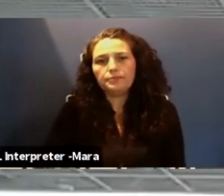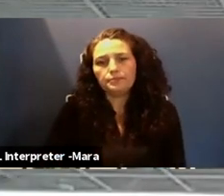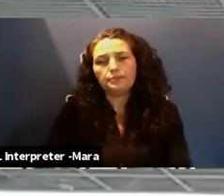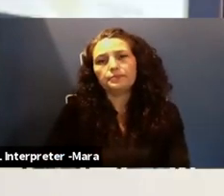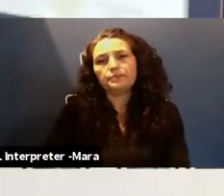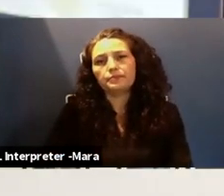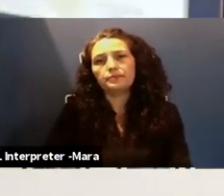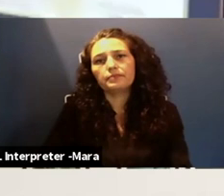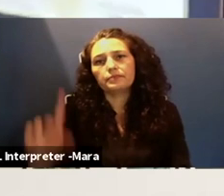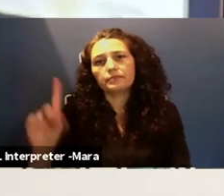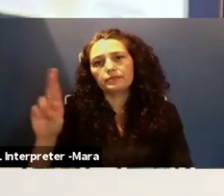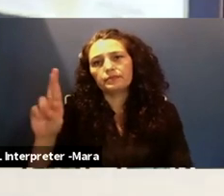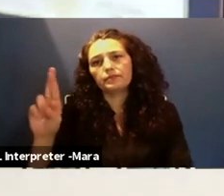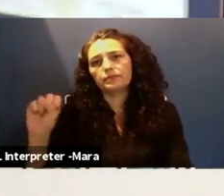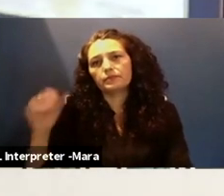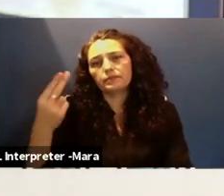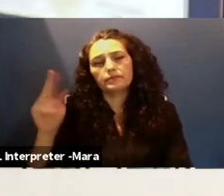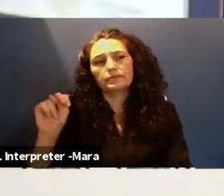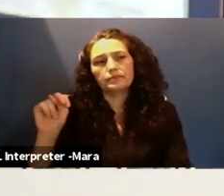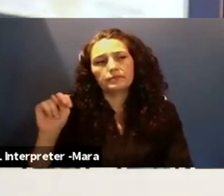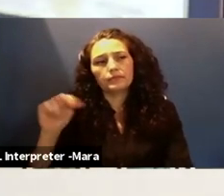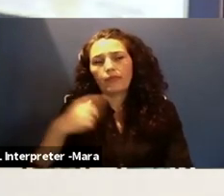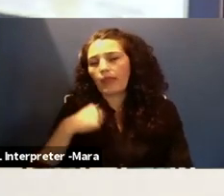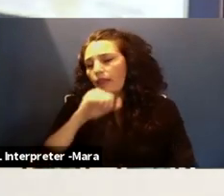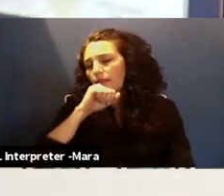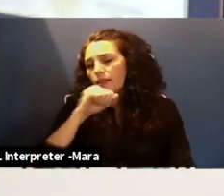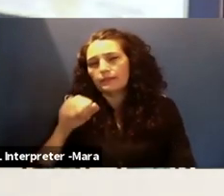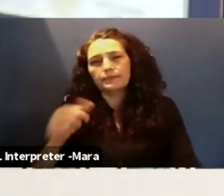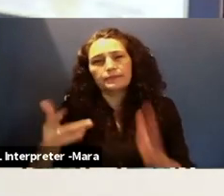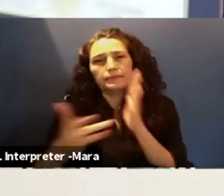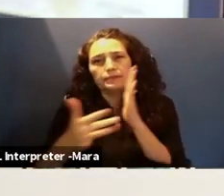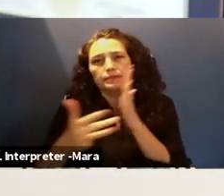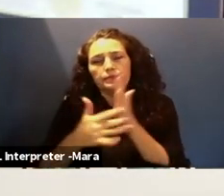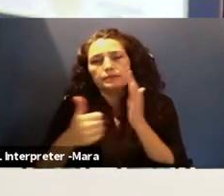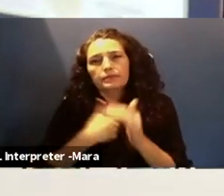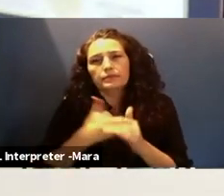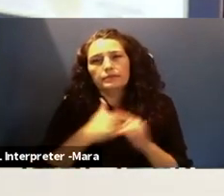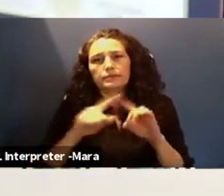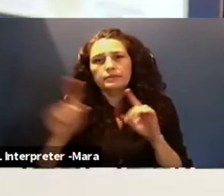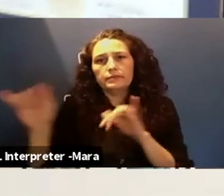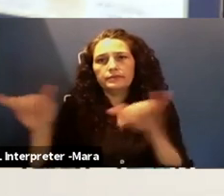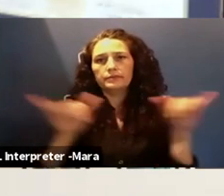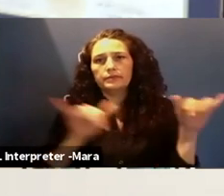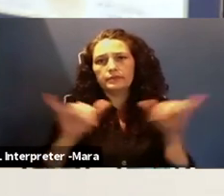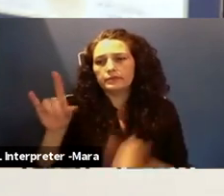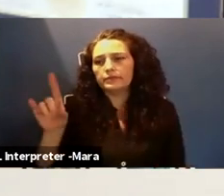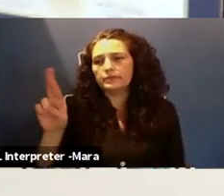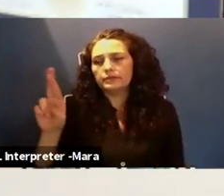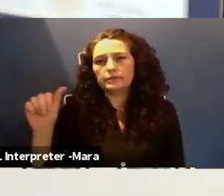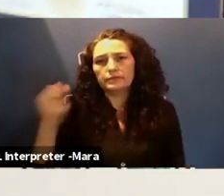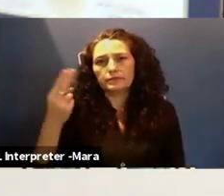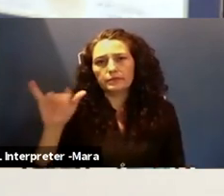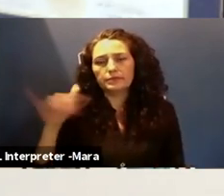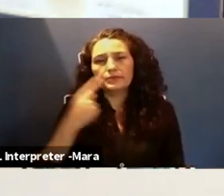Yeah. And I'll say, uh, I always love technology. Uh, but I think, uh, it's similar to Dr. Ashley. Uh, I actually